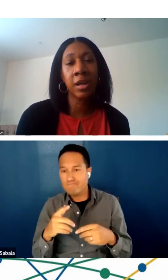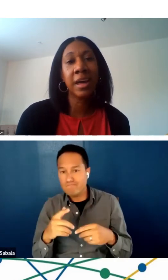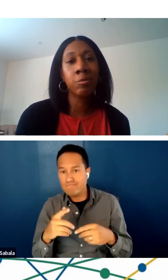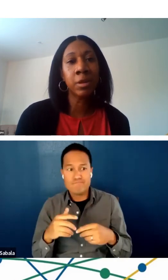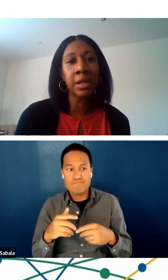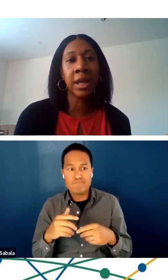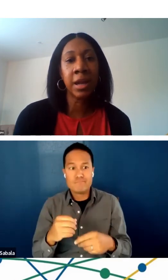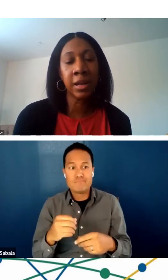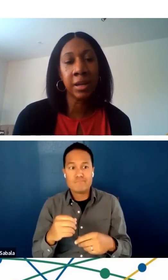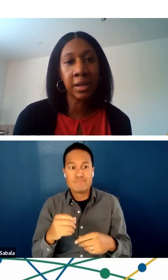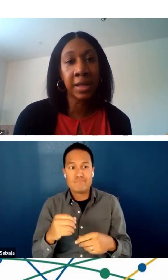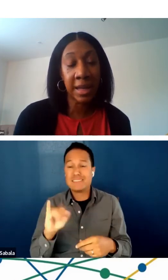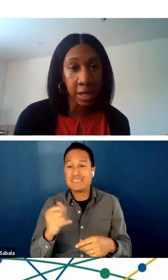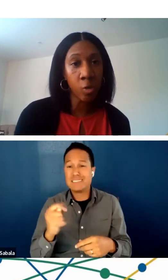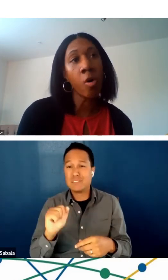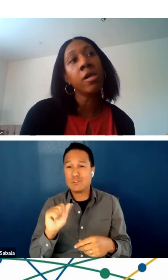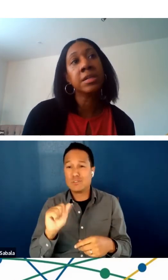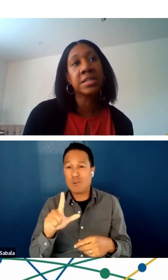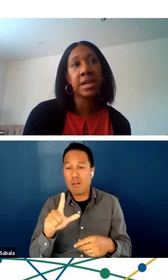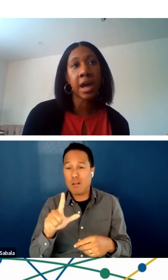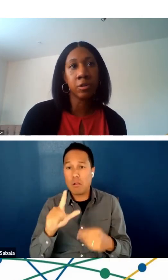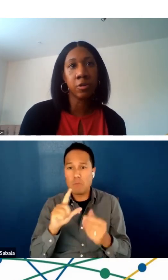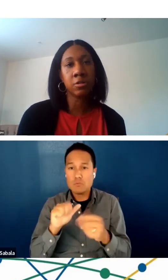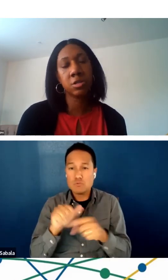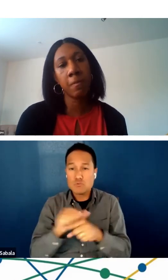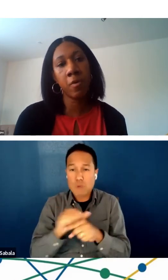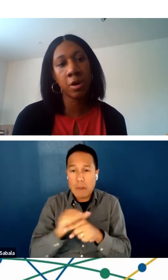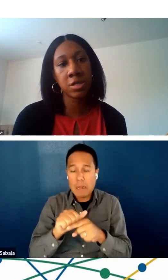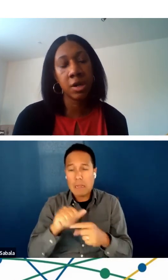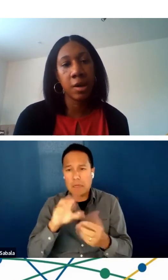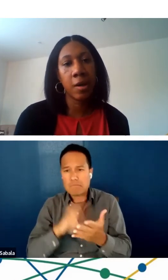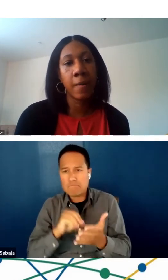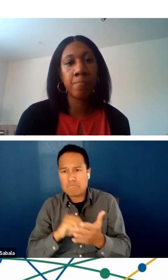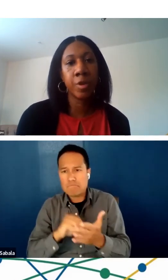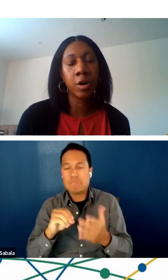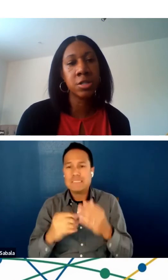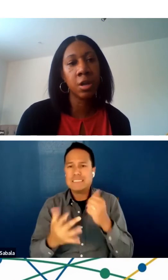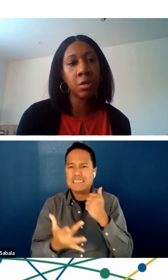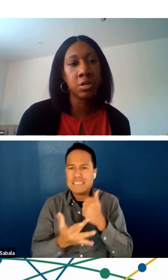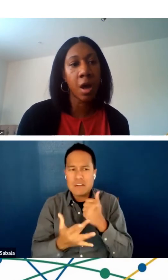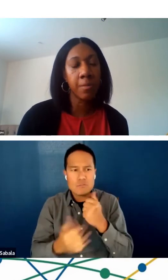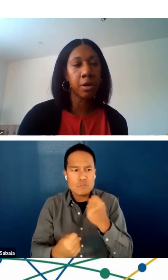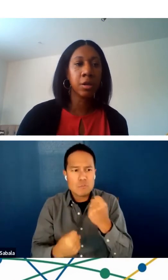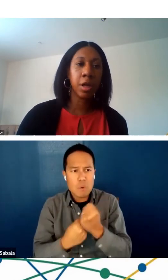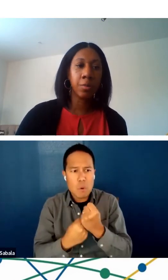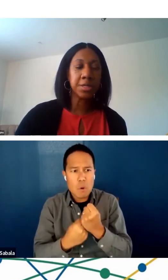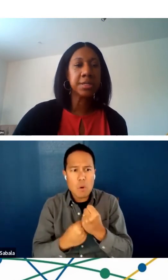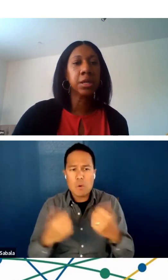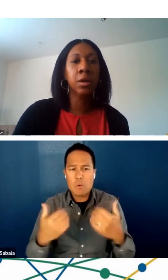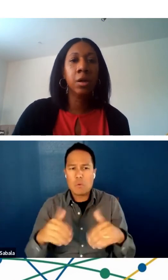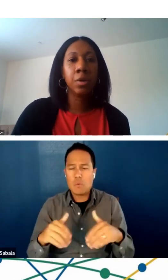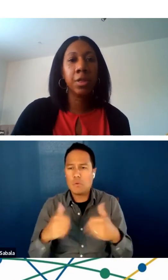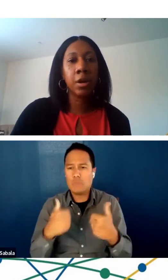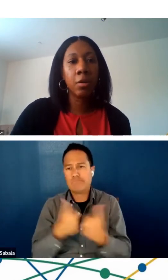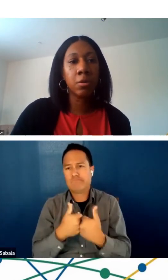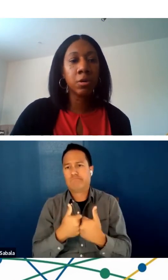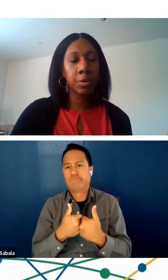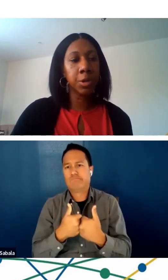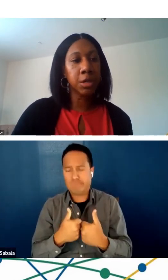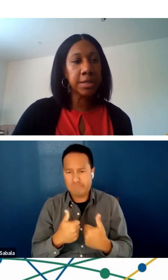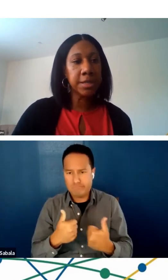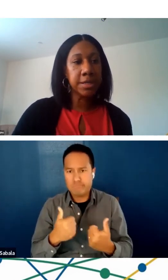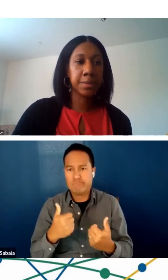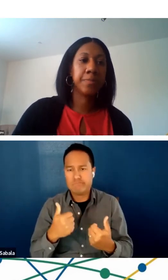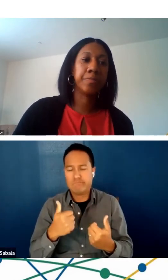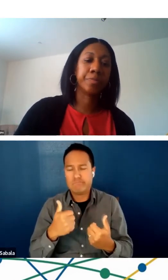training and really getting quality technical support is another top barrier that we see within our